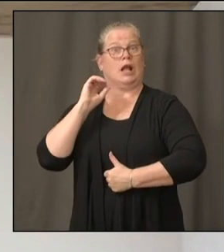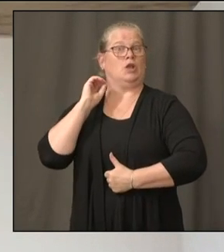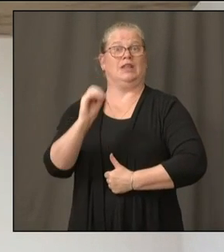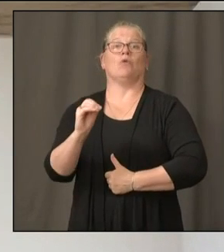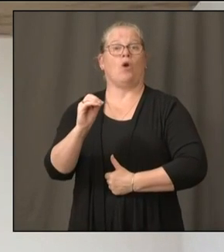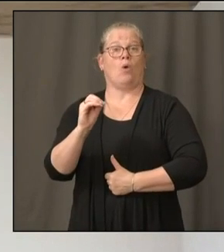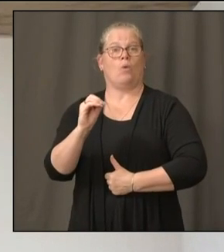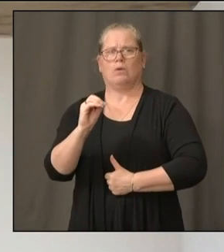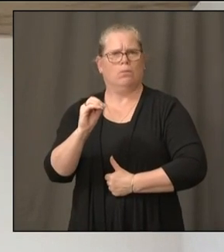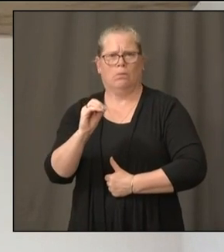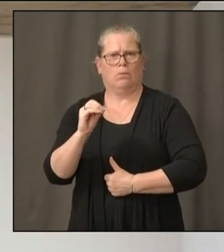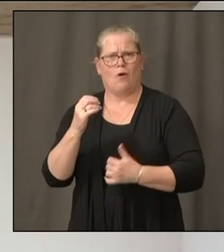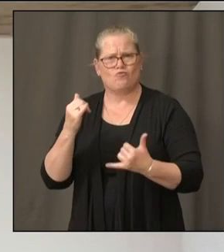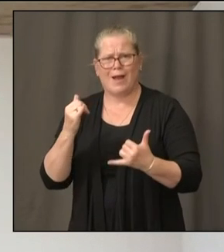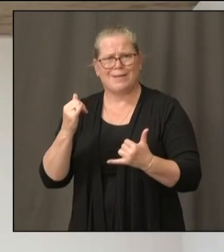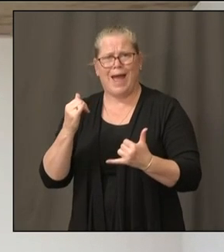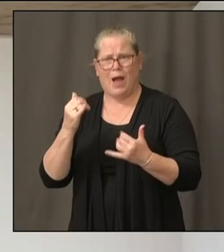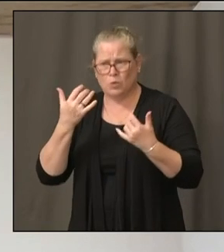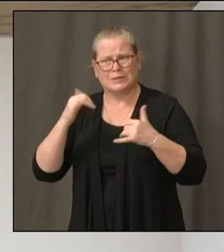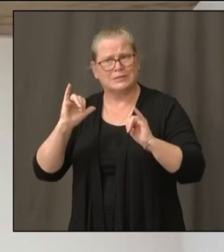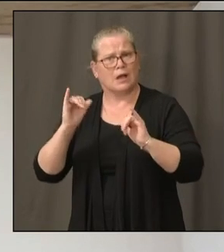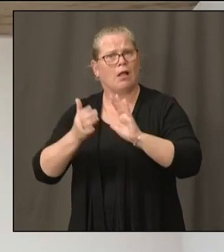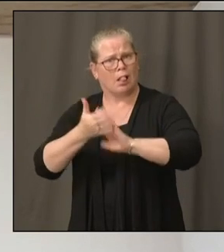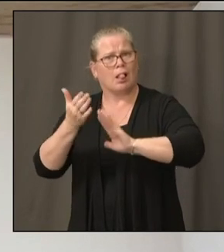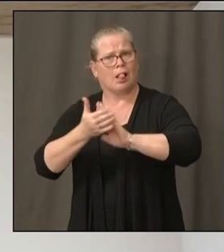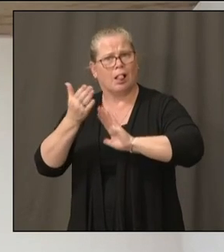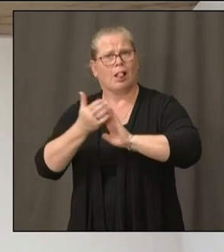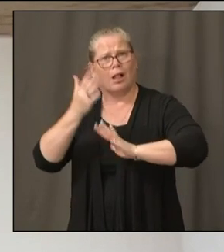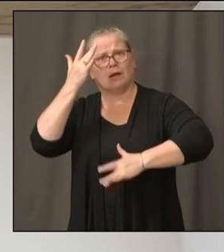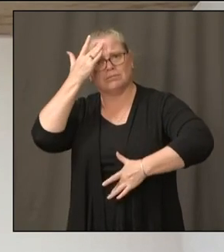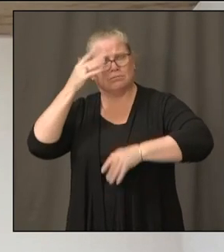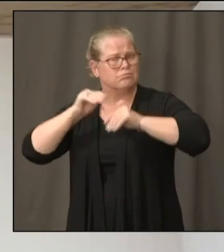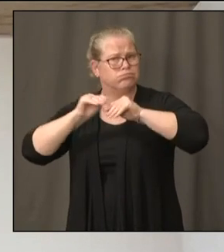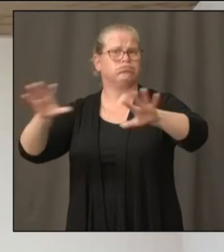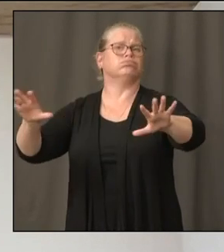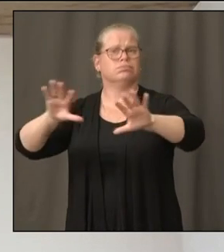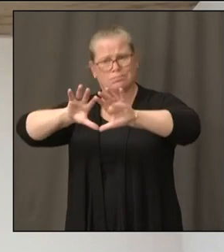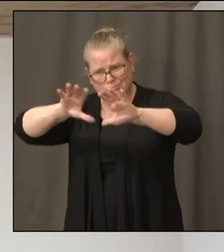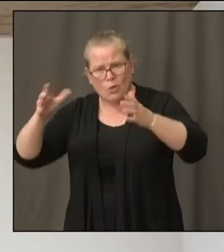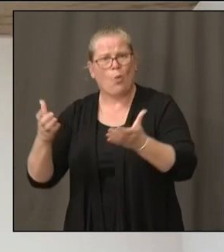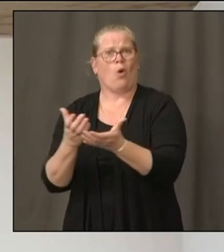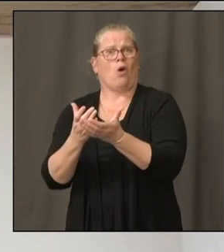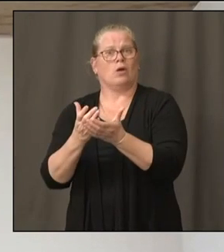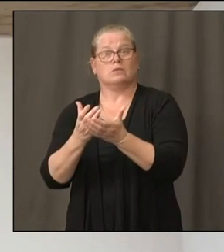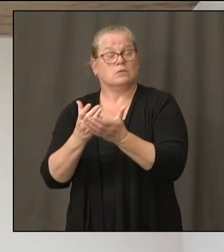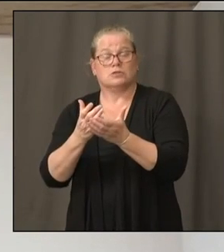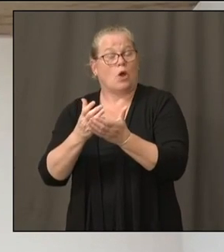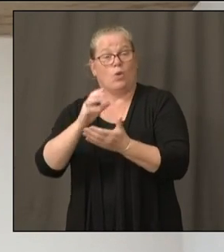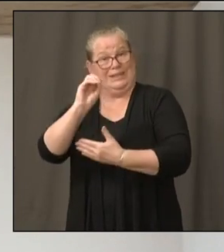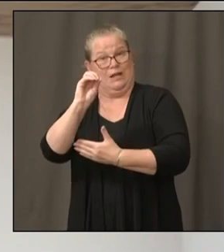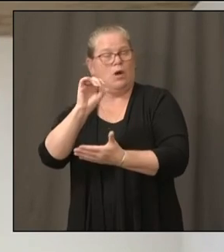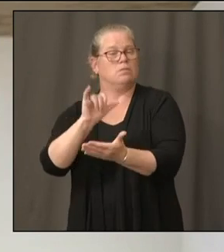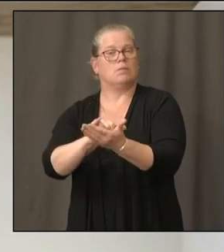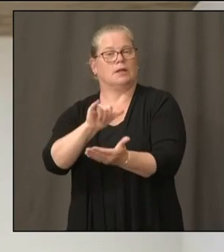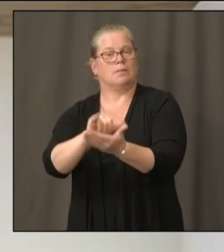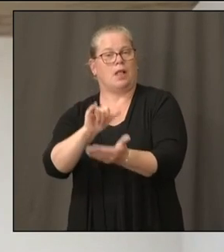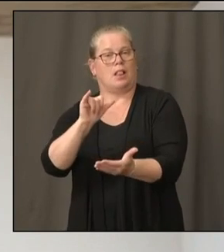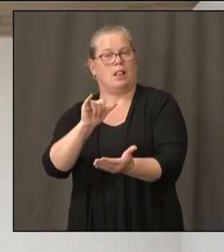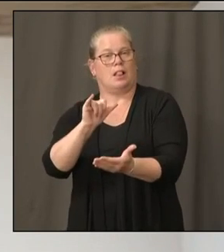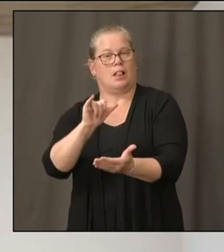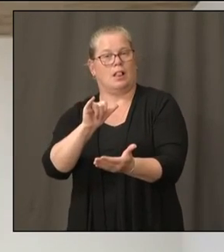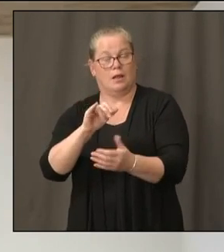that we can make the risk zero. And so to answer your question, we have to ask ourselves